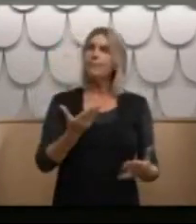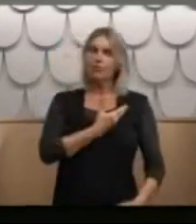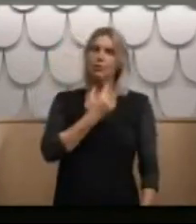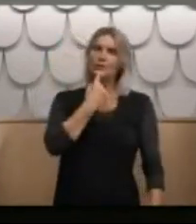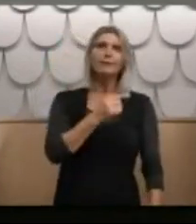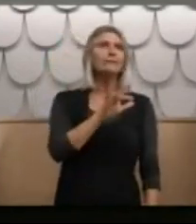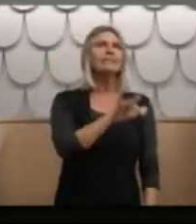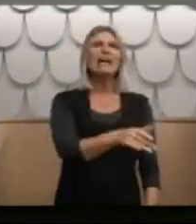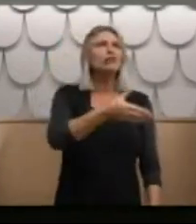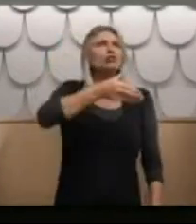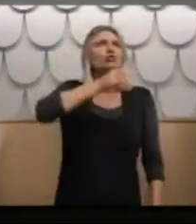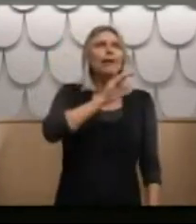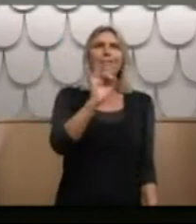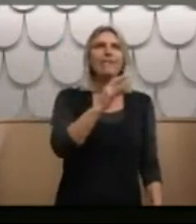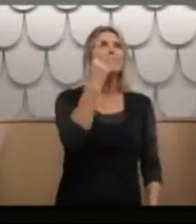or thereabouts.